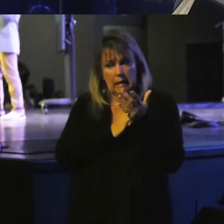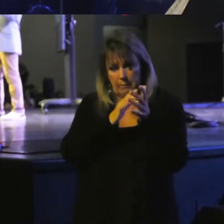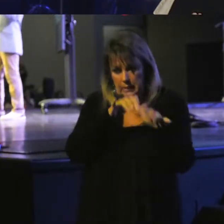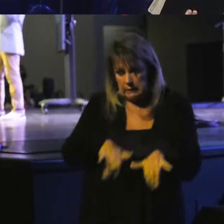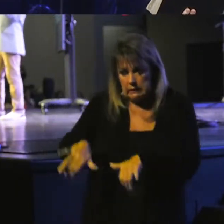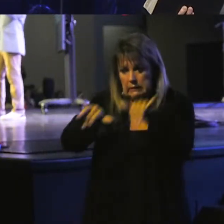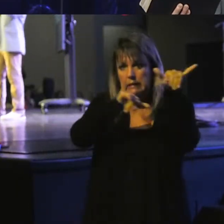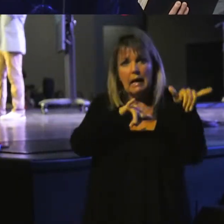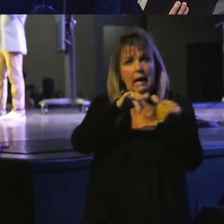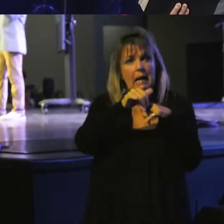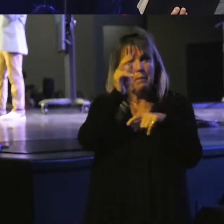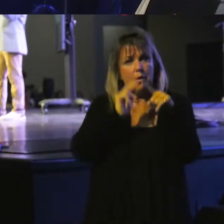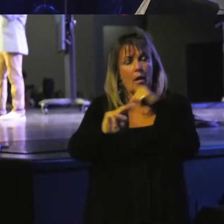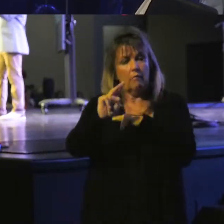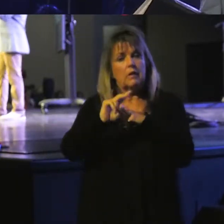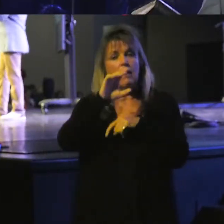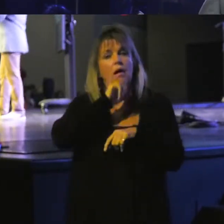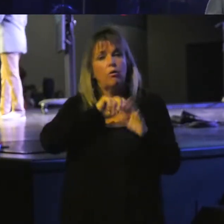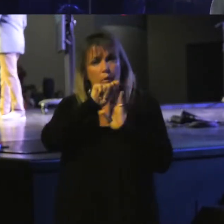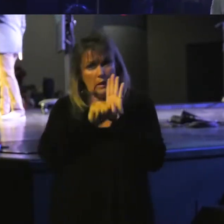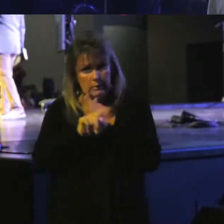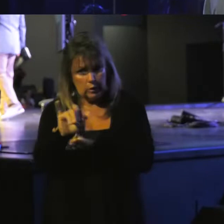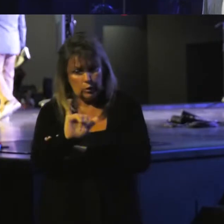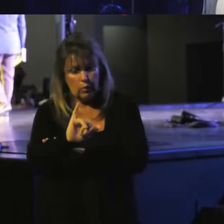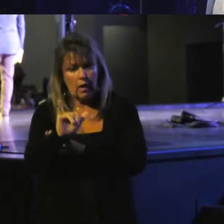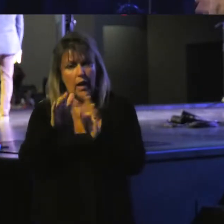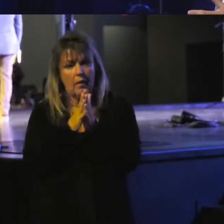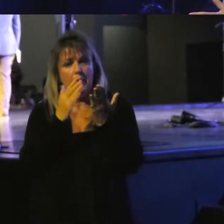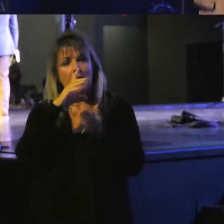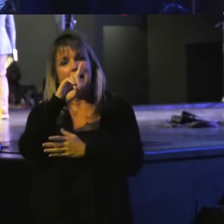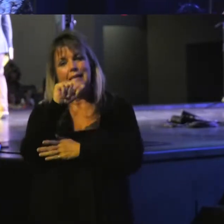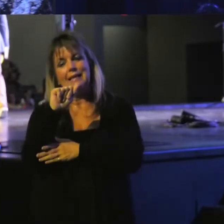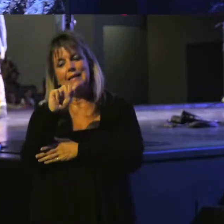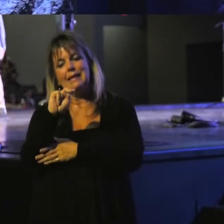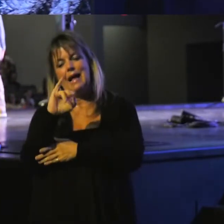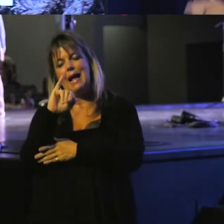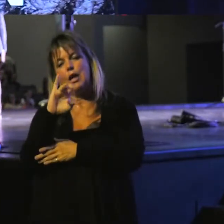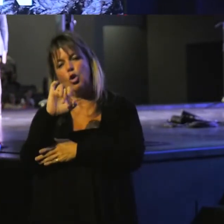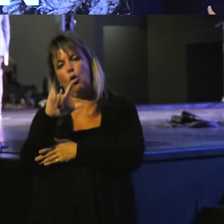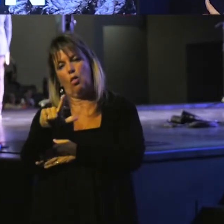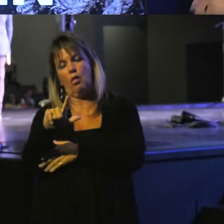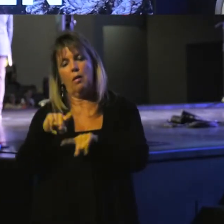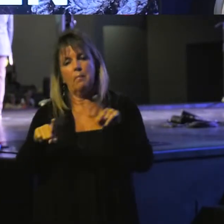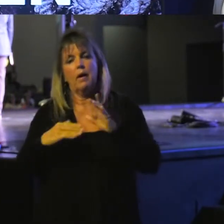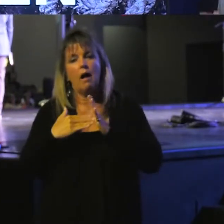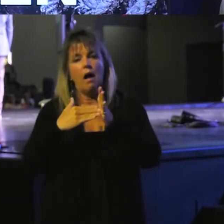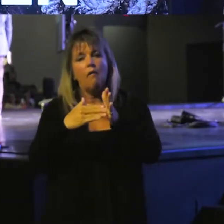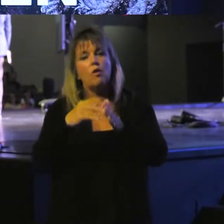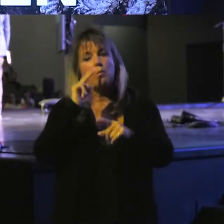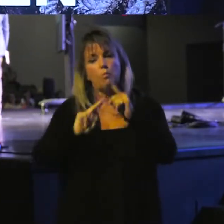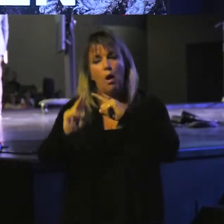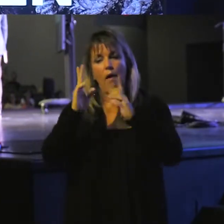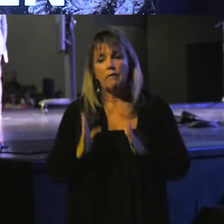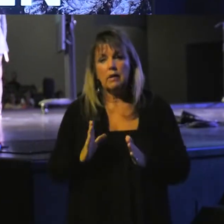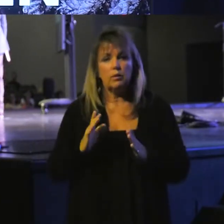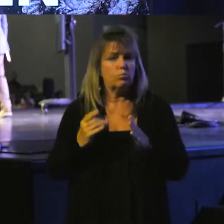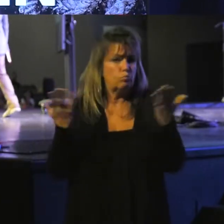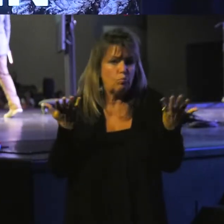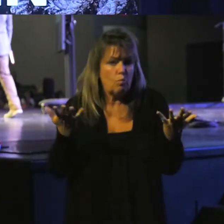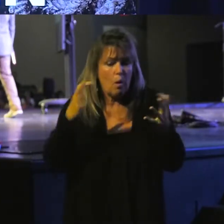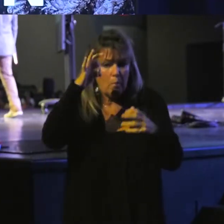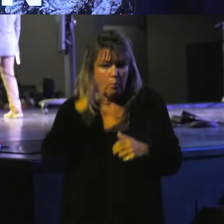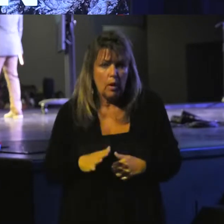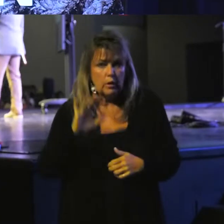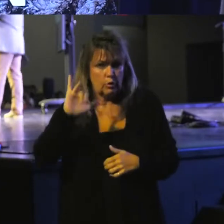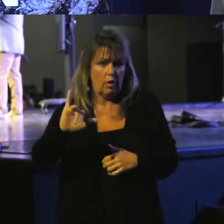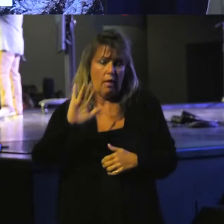prophecies are recounted in books in the Old Testament, like the book of Daniel. But often, prophets were nothing more than preachers